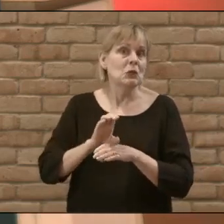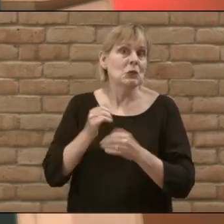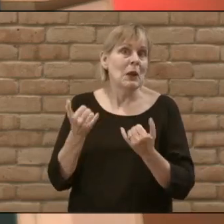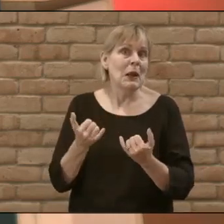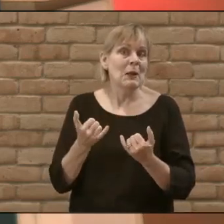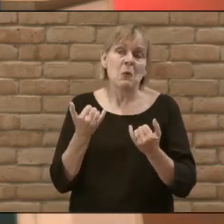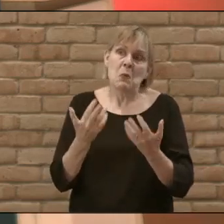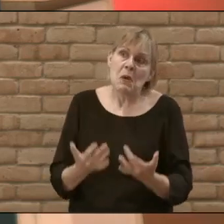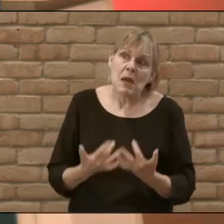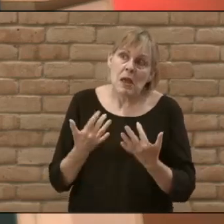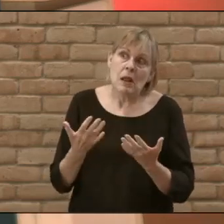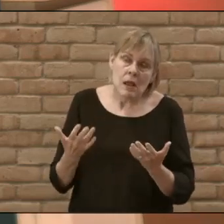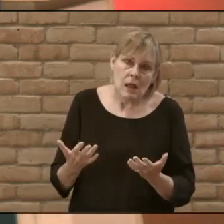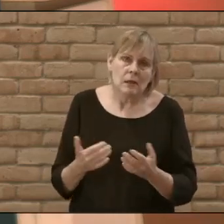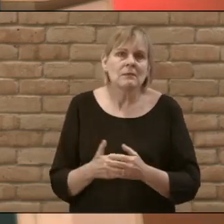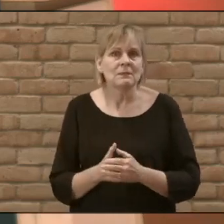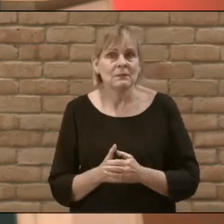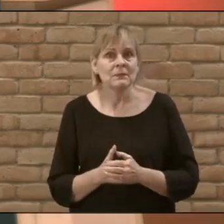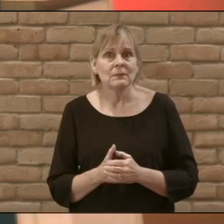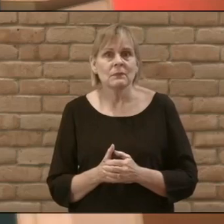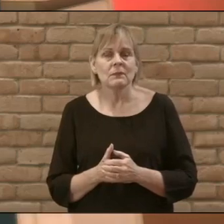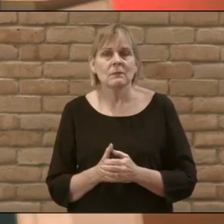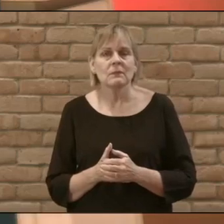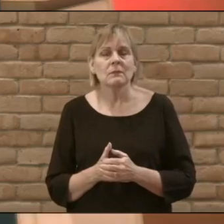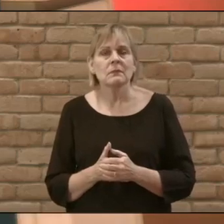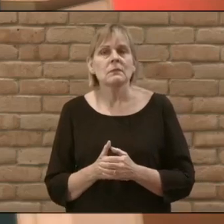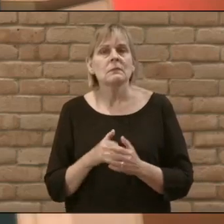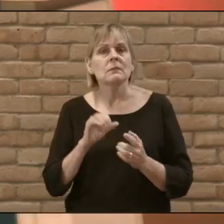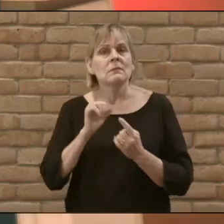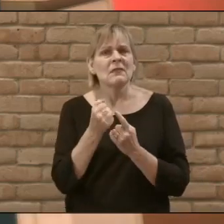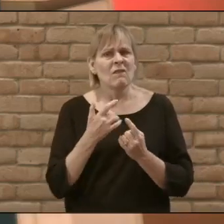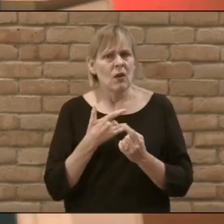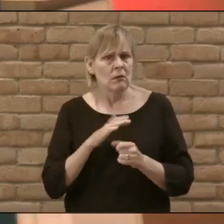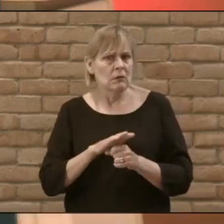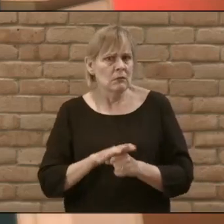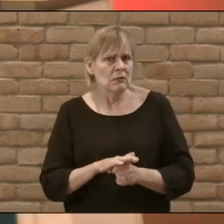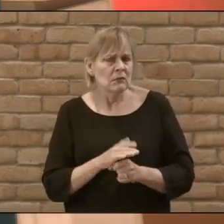There's a very particular tension that such a situation brings, isn't there?